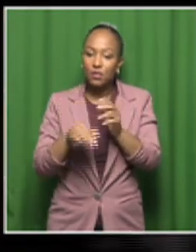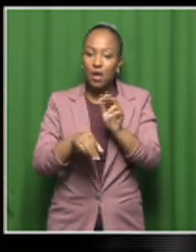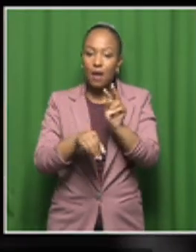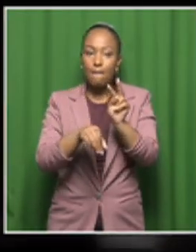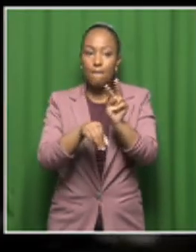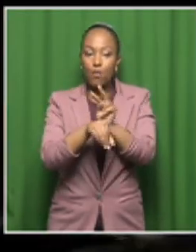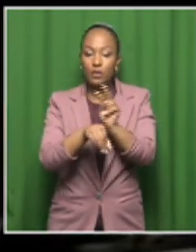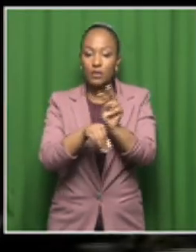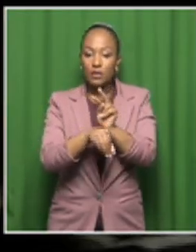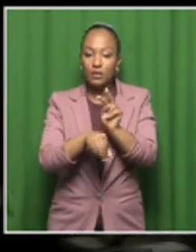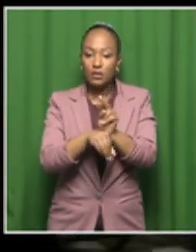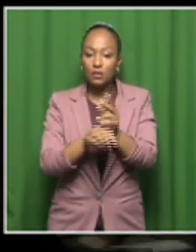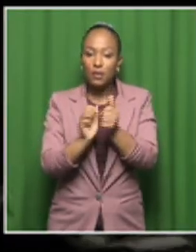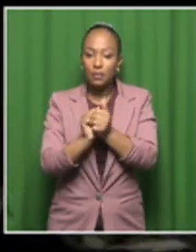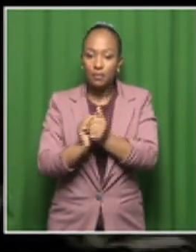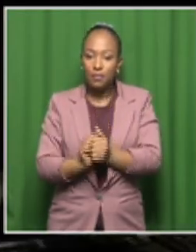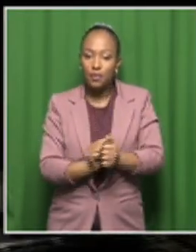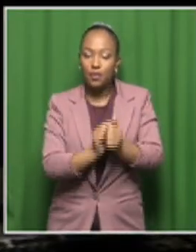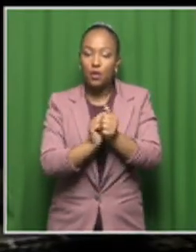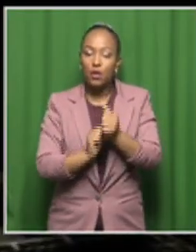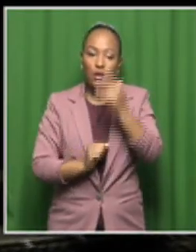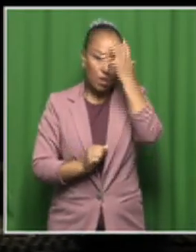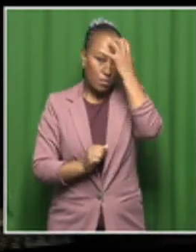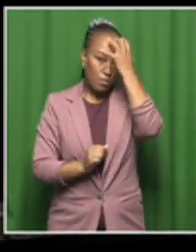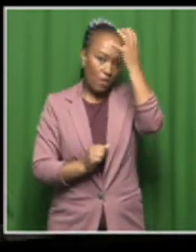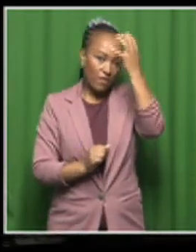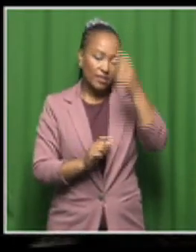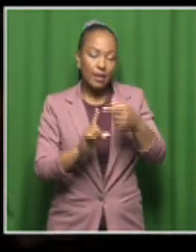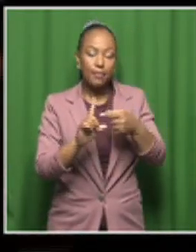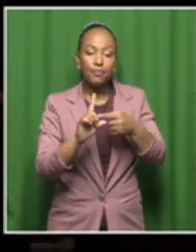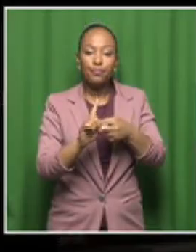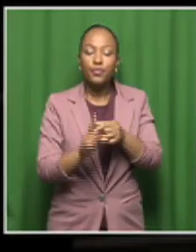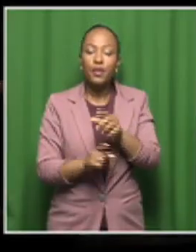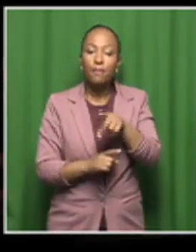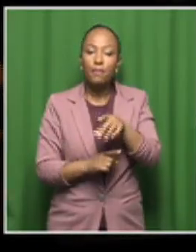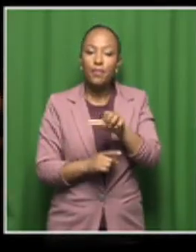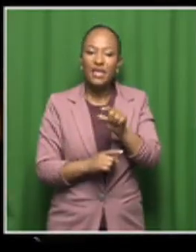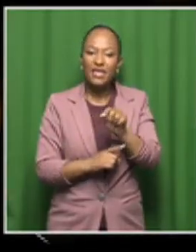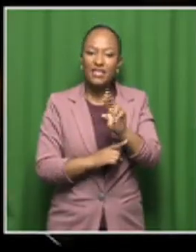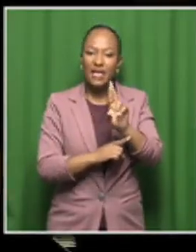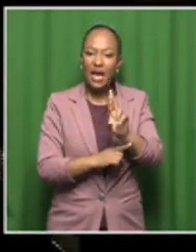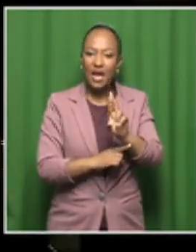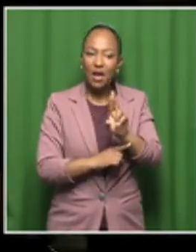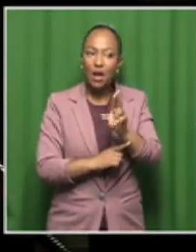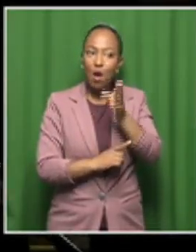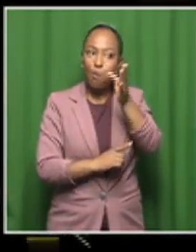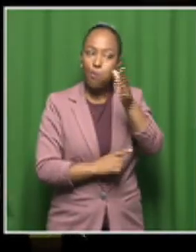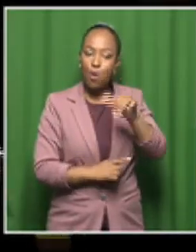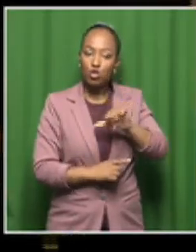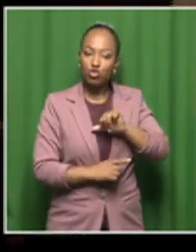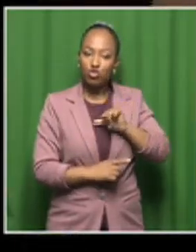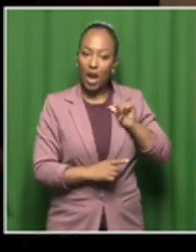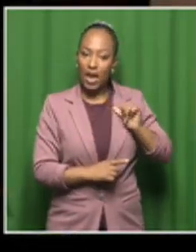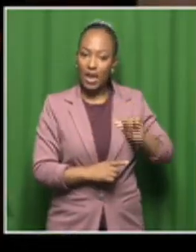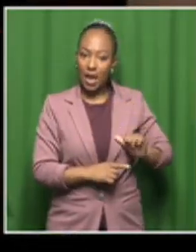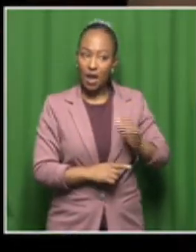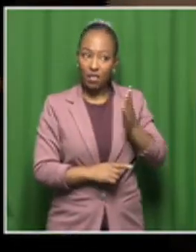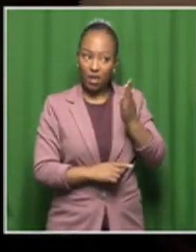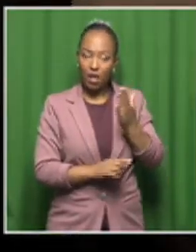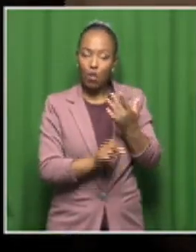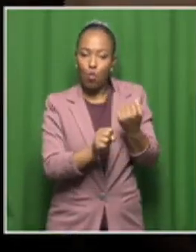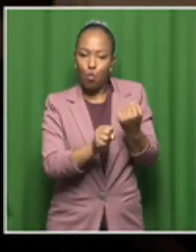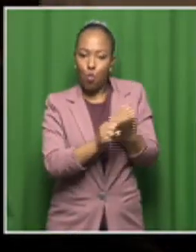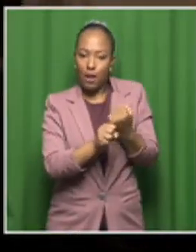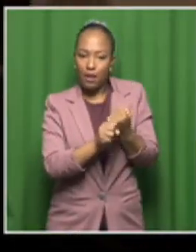partnership with Prof. Peter Motebeli, who is currently in China, working on this to ensure then that